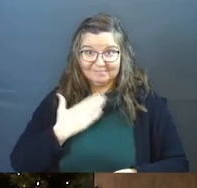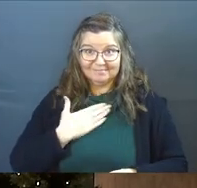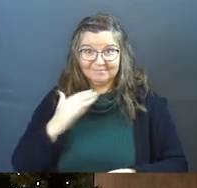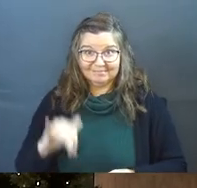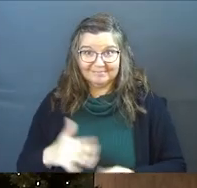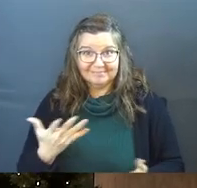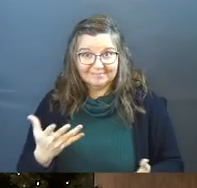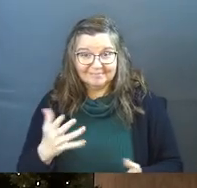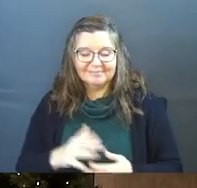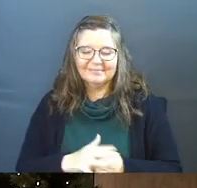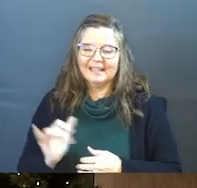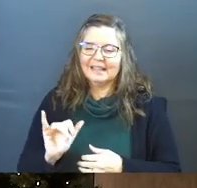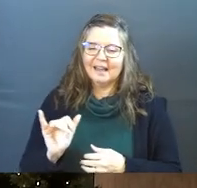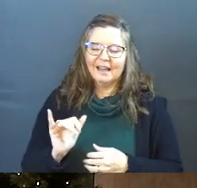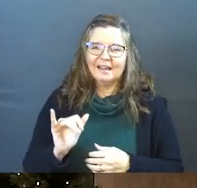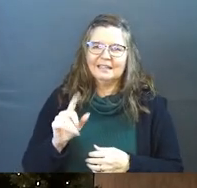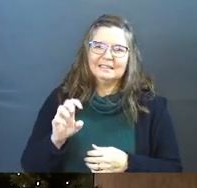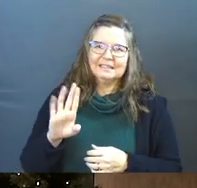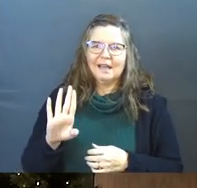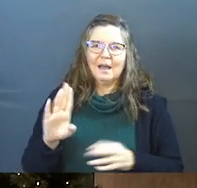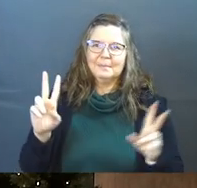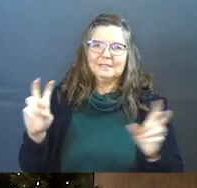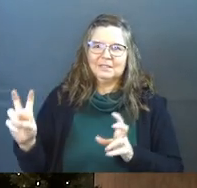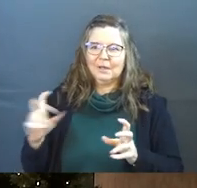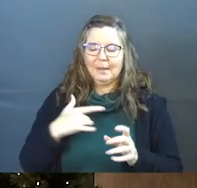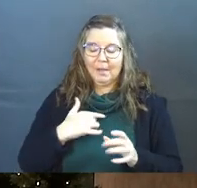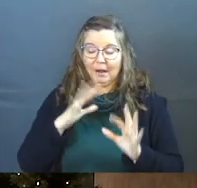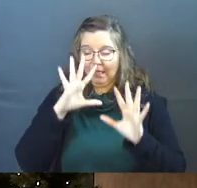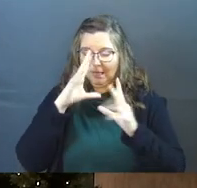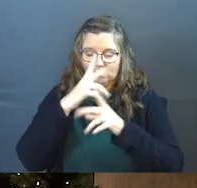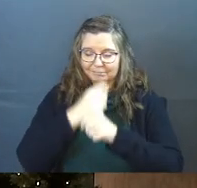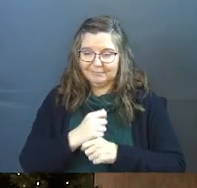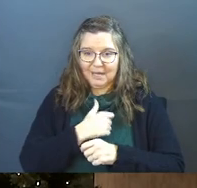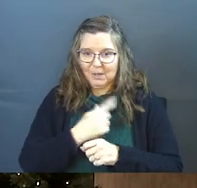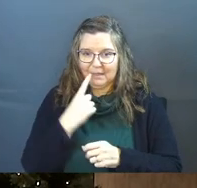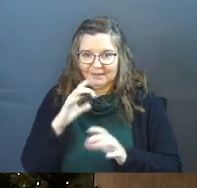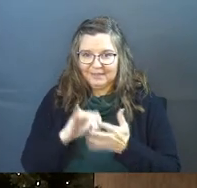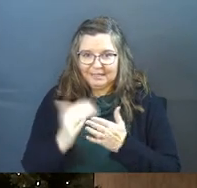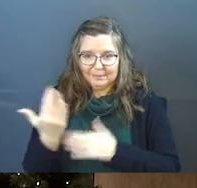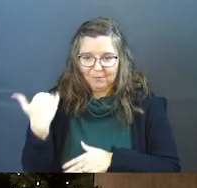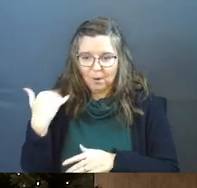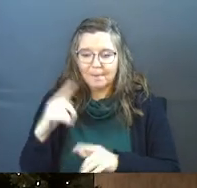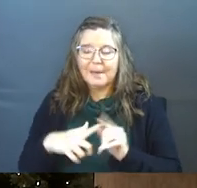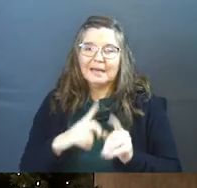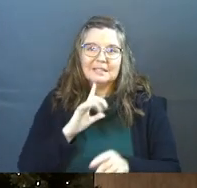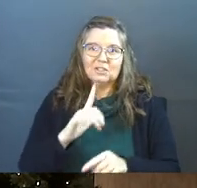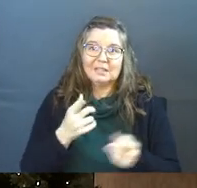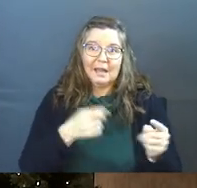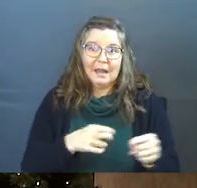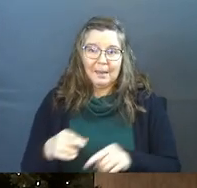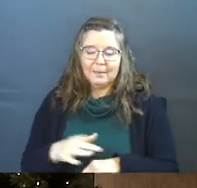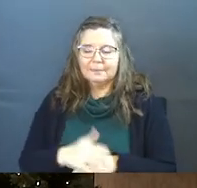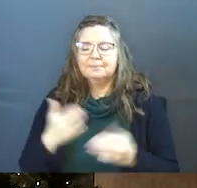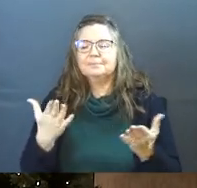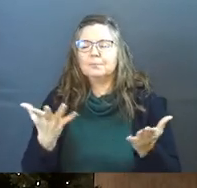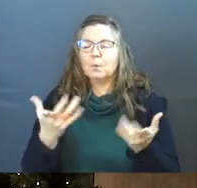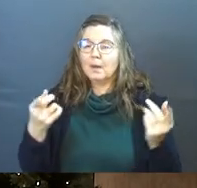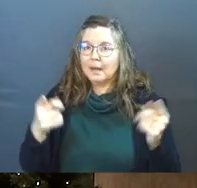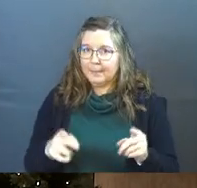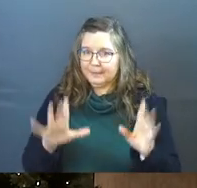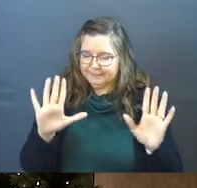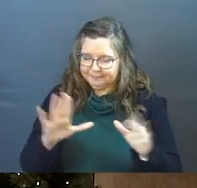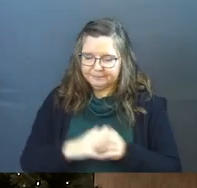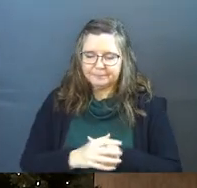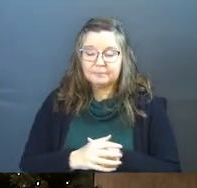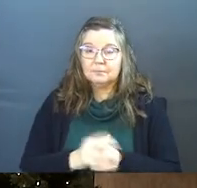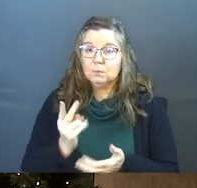at that? Yeah, it's like a sub-series. I'm like geeking out on it. I don't think I've ever done this before, but it just kind of happened. Here's what happened,